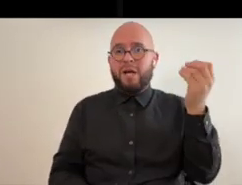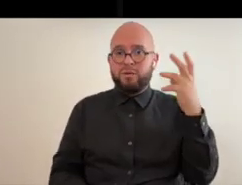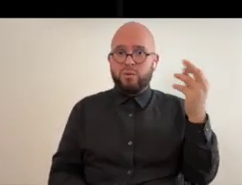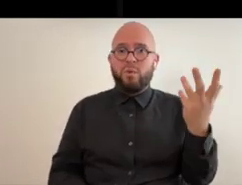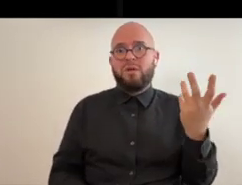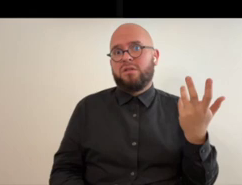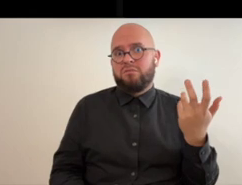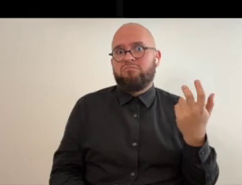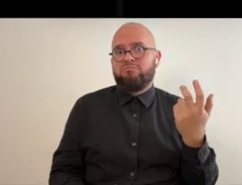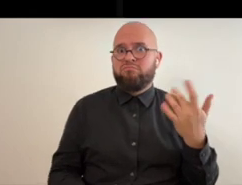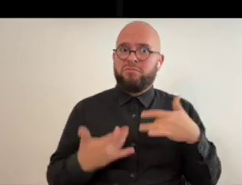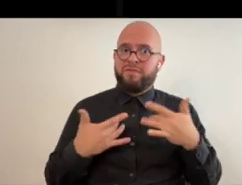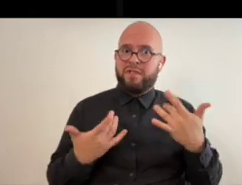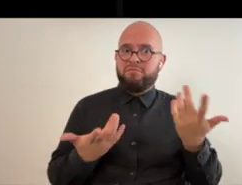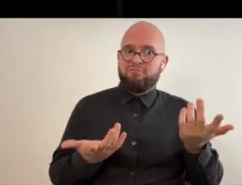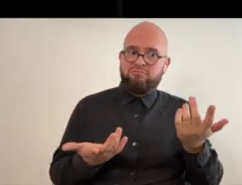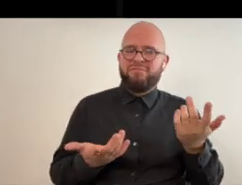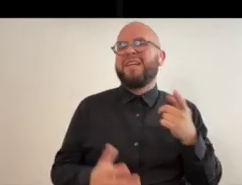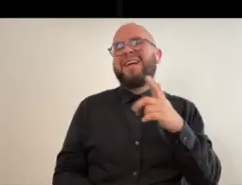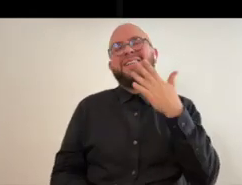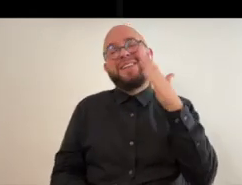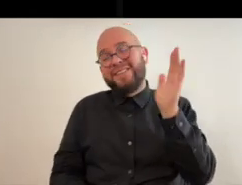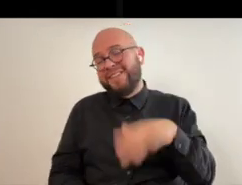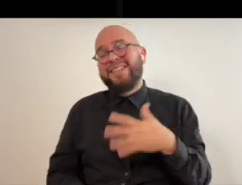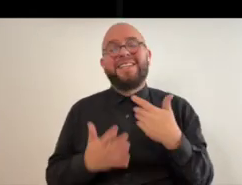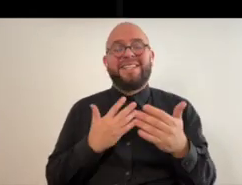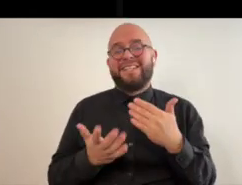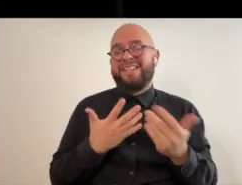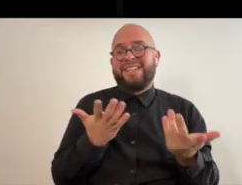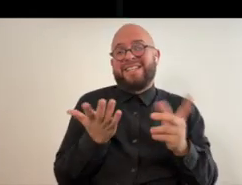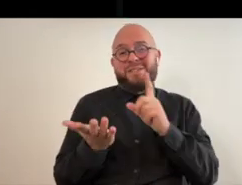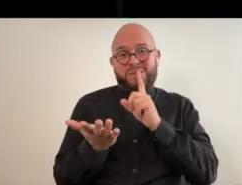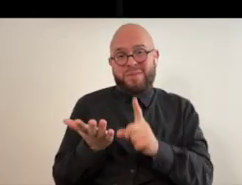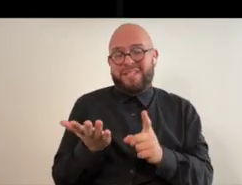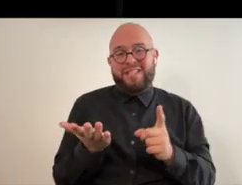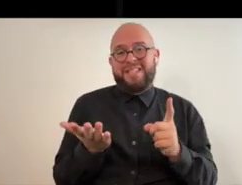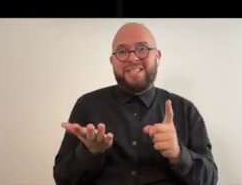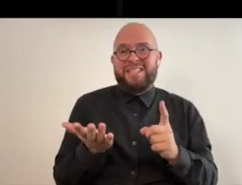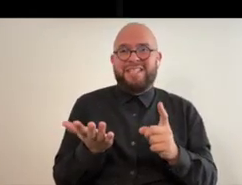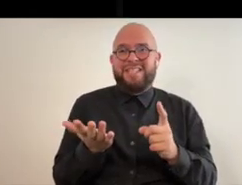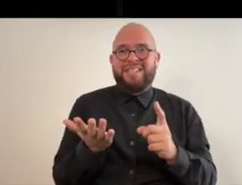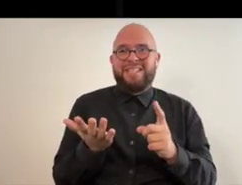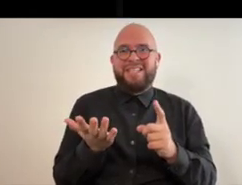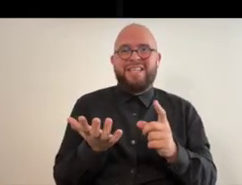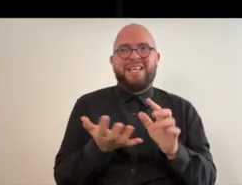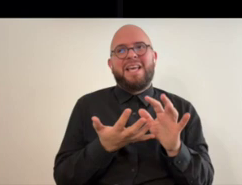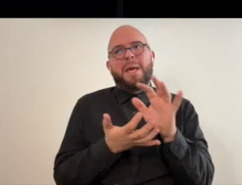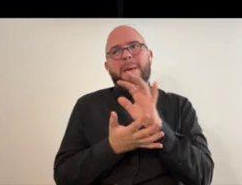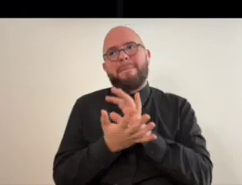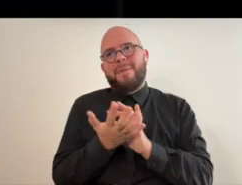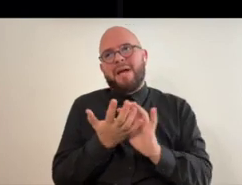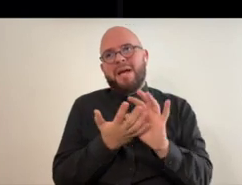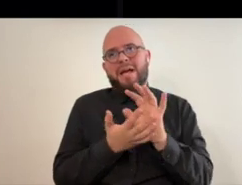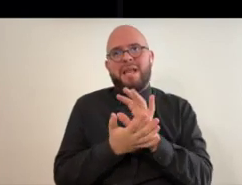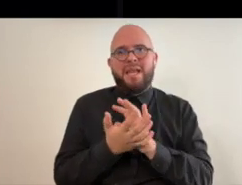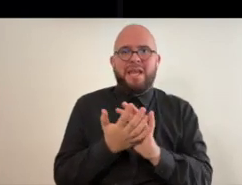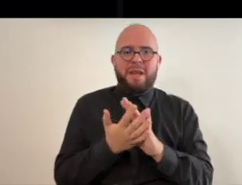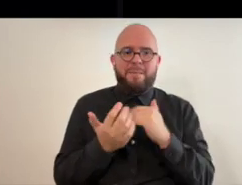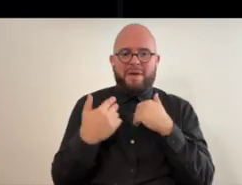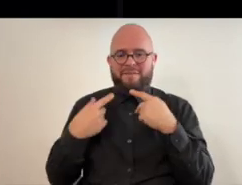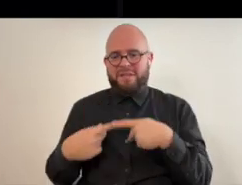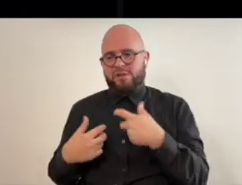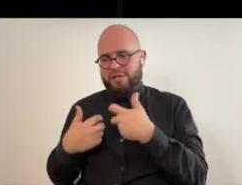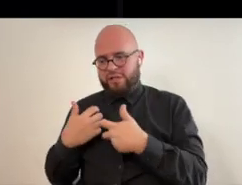outdoor event you know so it was really my um kind of combining my